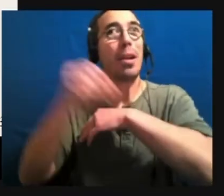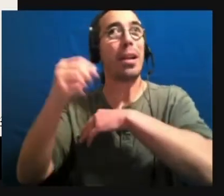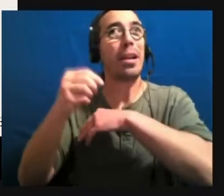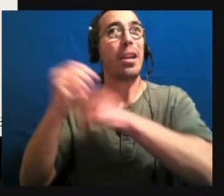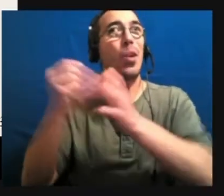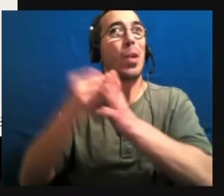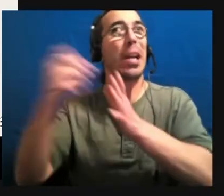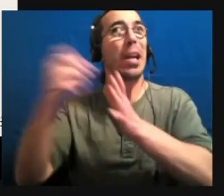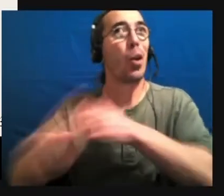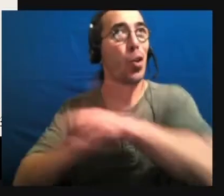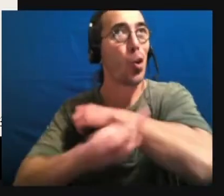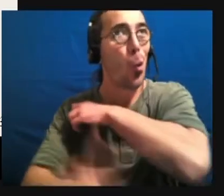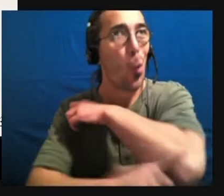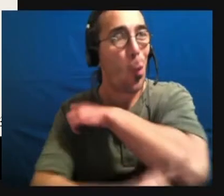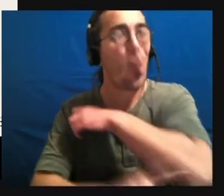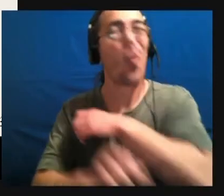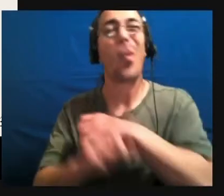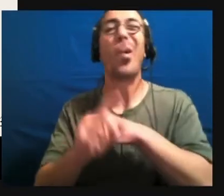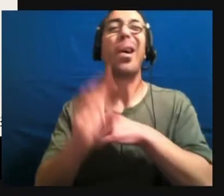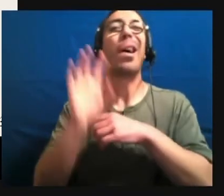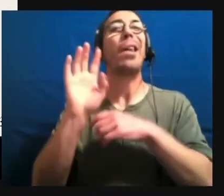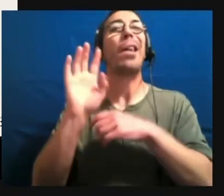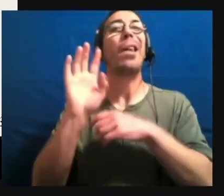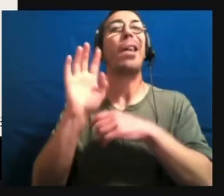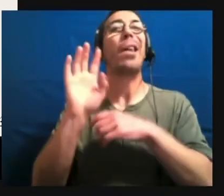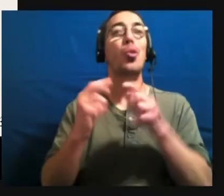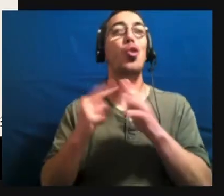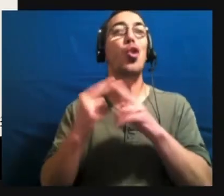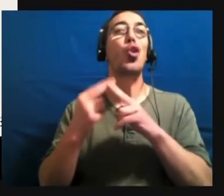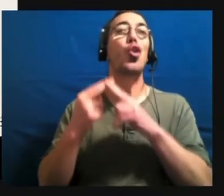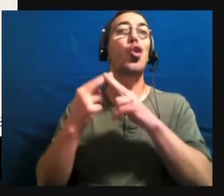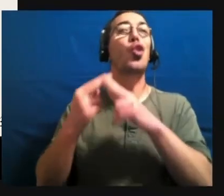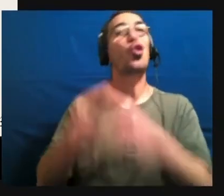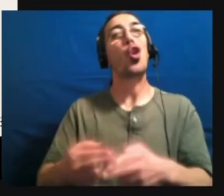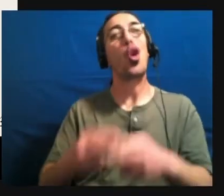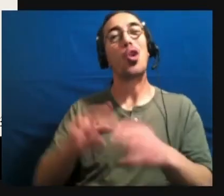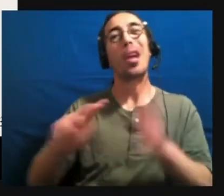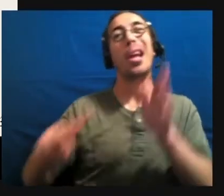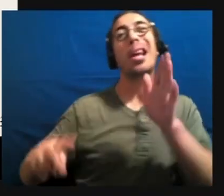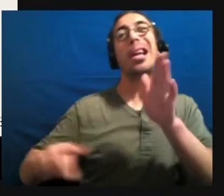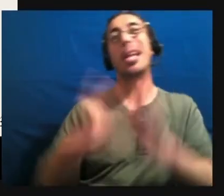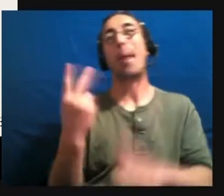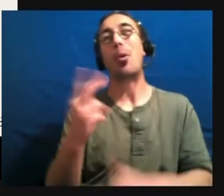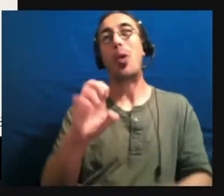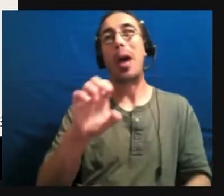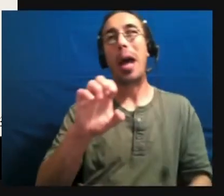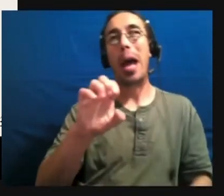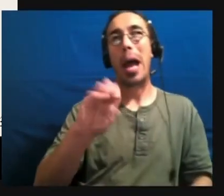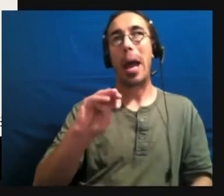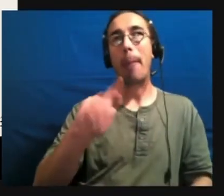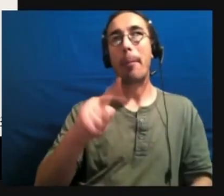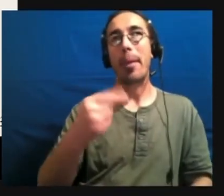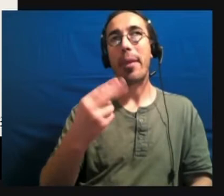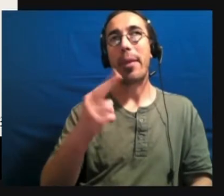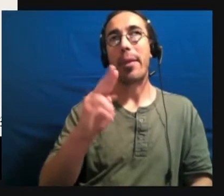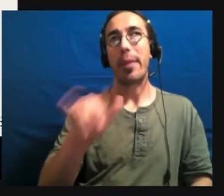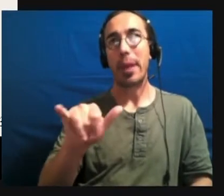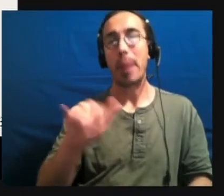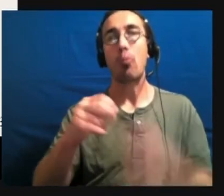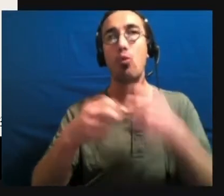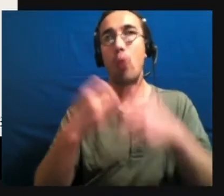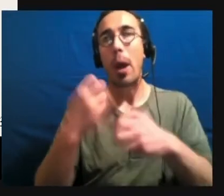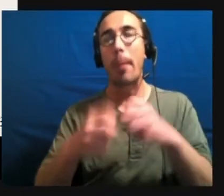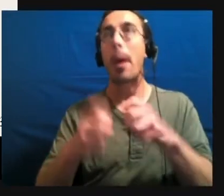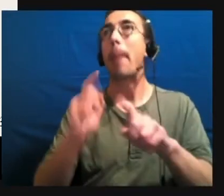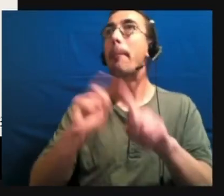time. It's called the double empathy problem. I think it's going to be discussed by other presenters in more depth, but I want you to be aware of this. Like there's